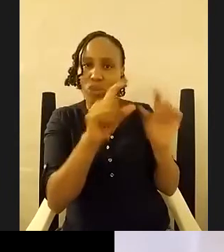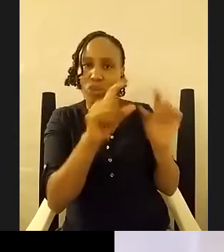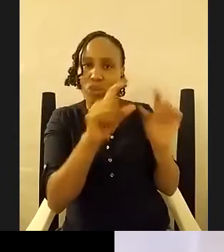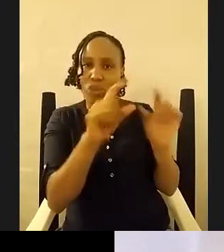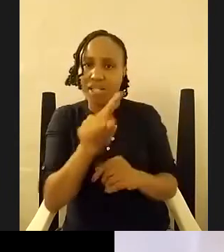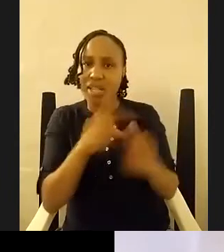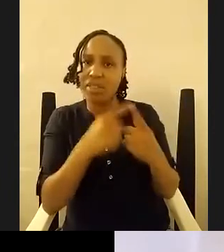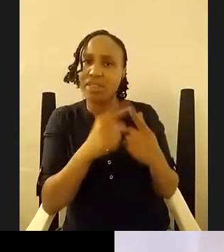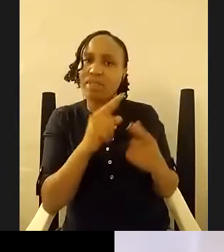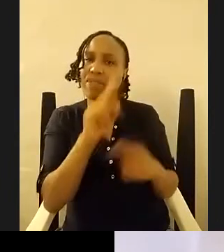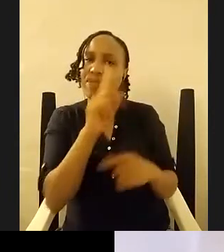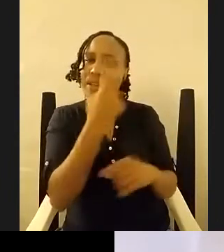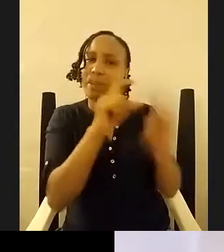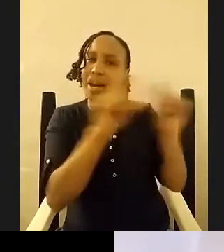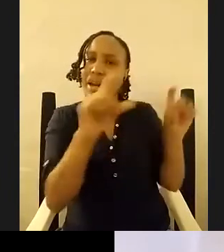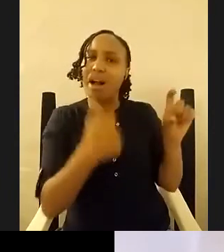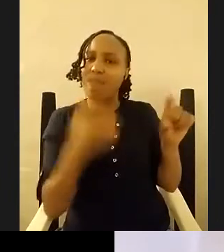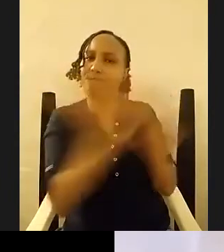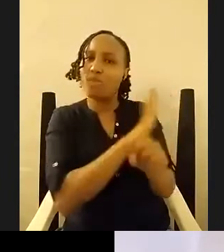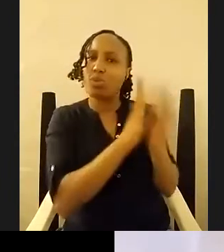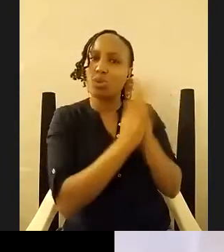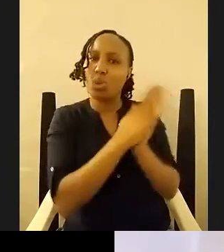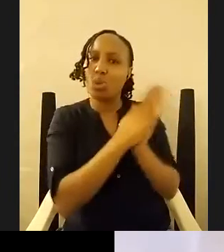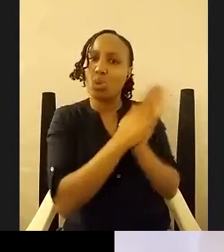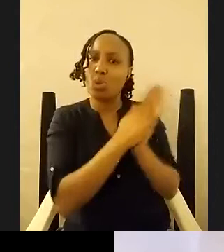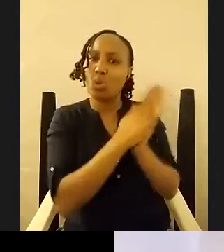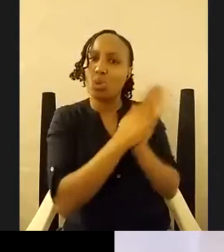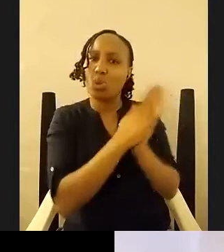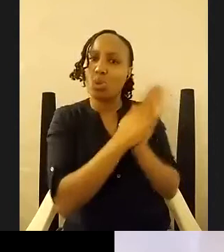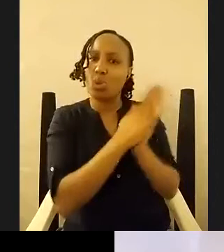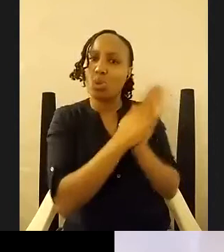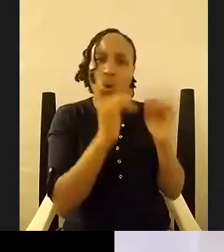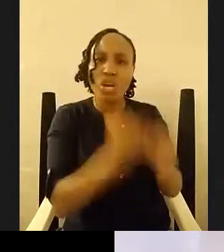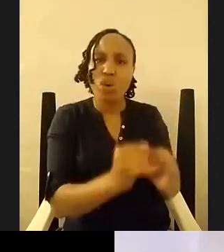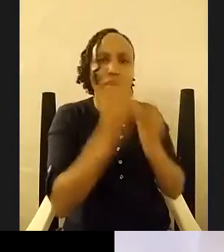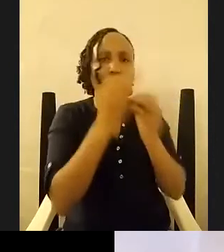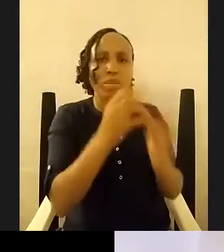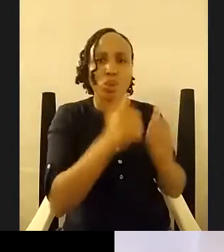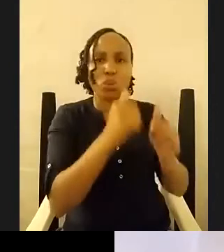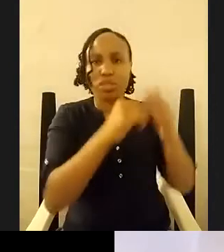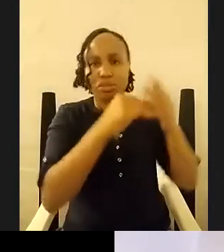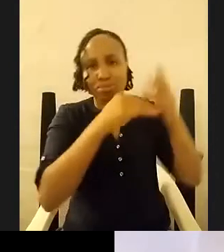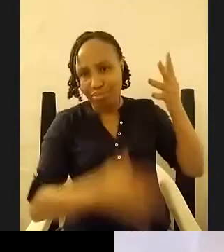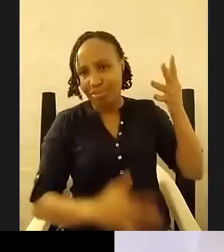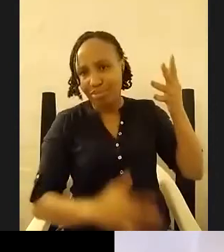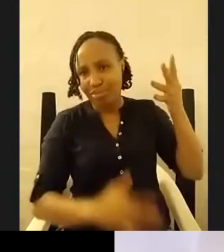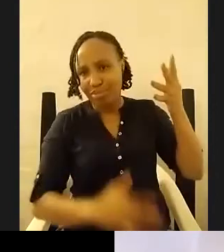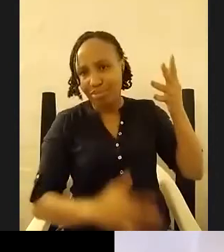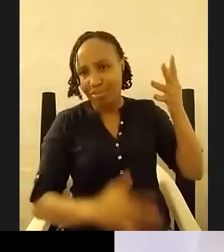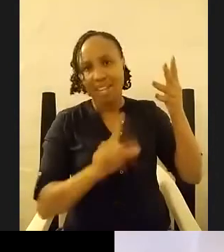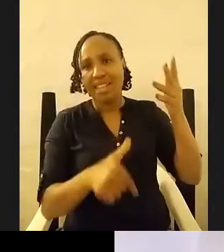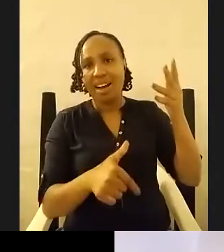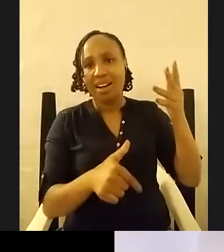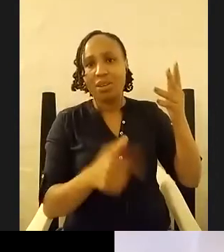story there's yeah there's no new information that comes into that novel after that and you read paradise and she says um